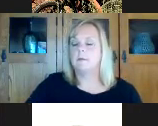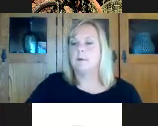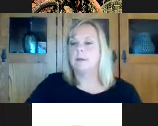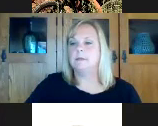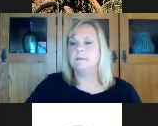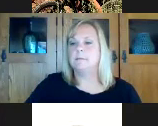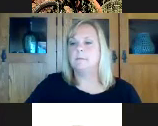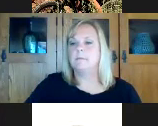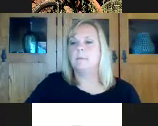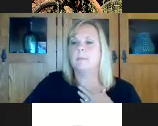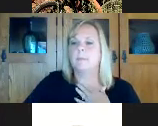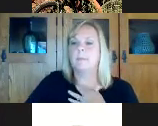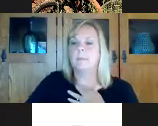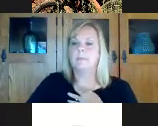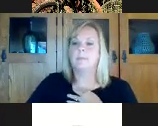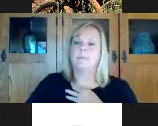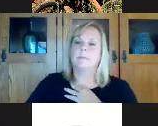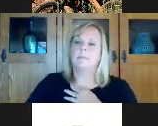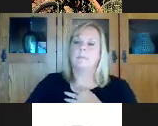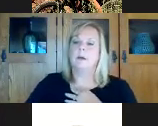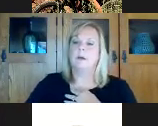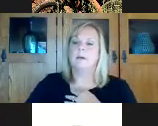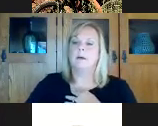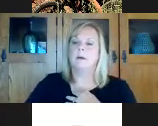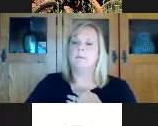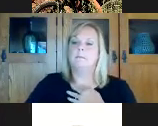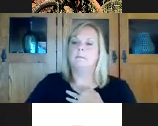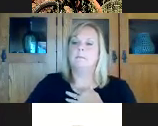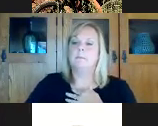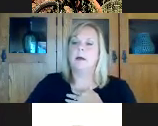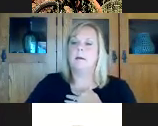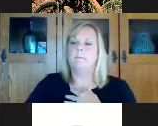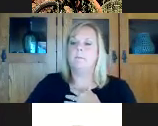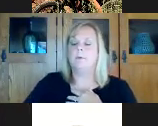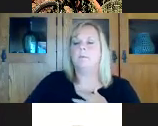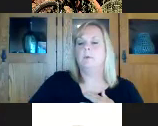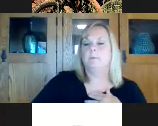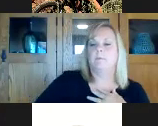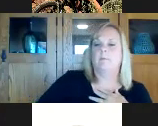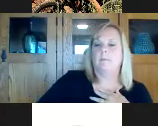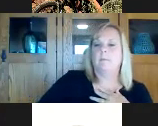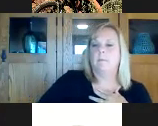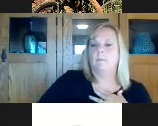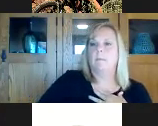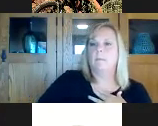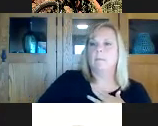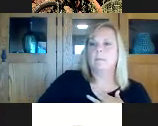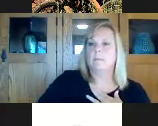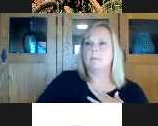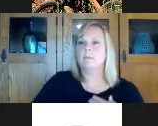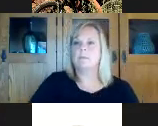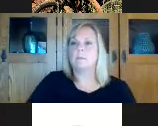beginnings of these comments what what are they saying laura um someone uh someone is saying